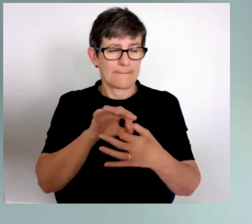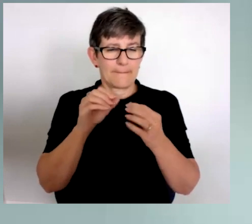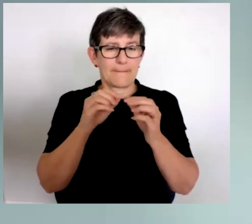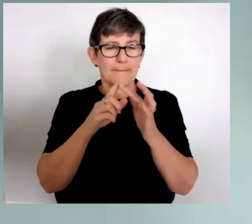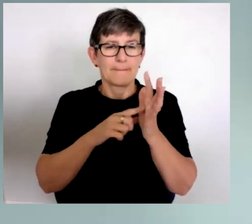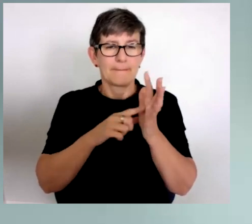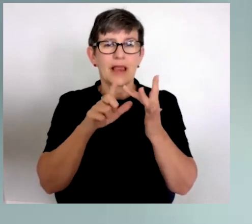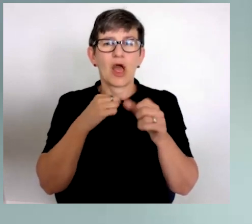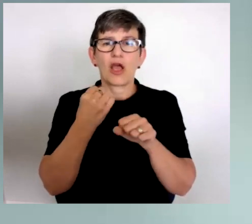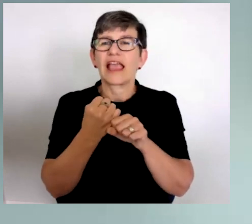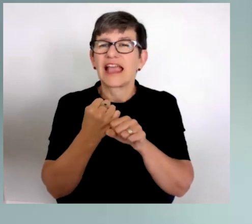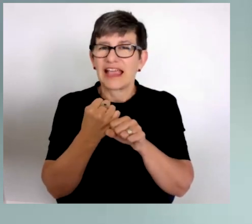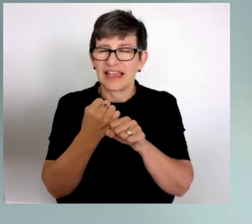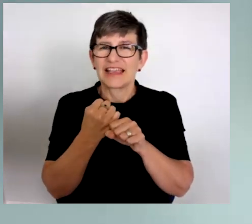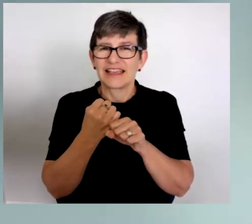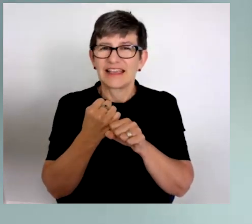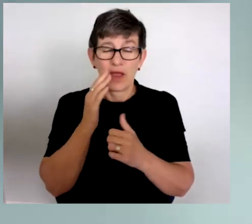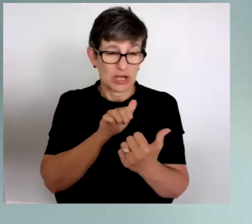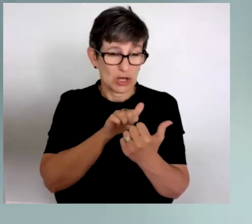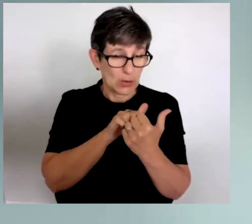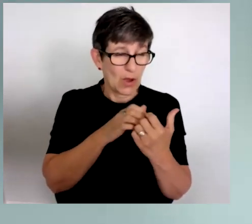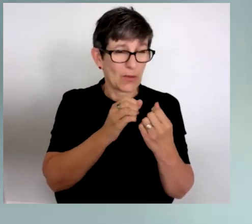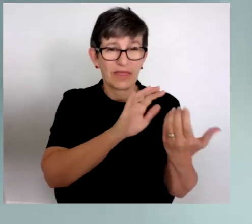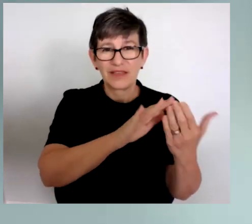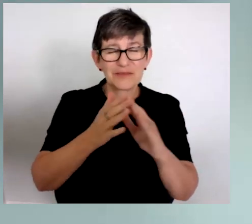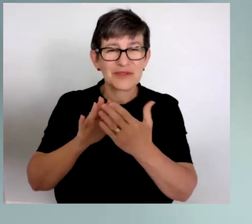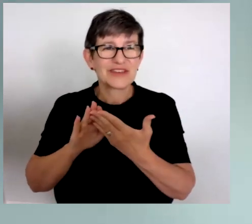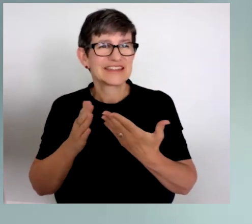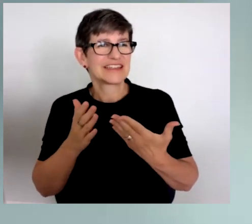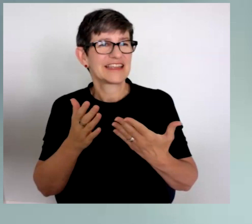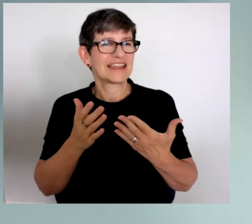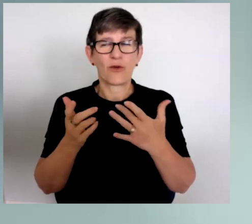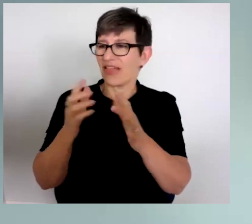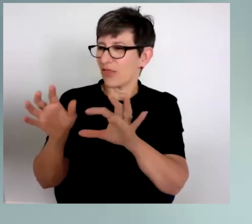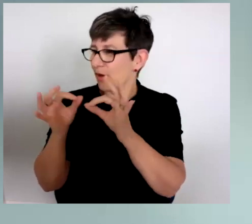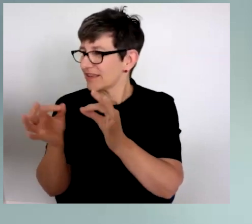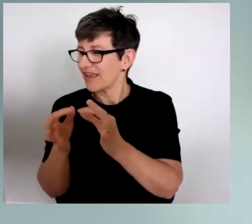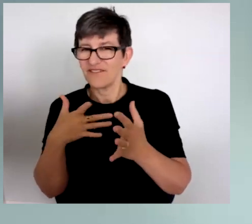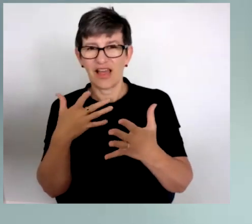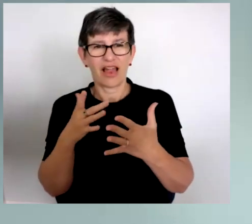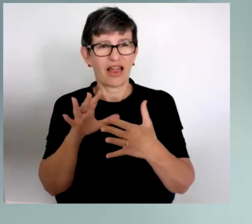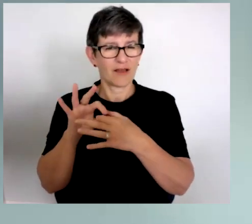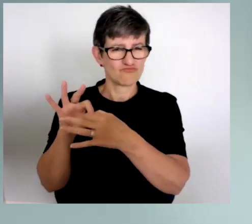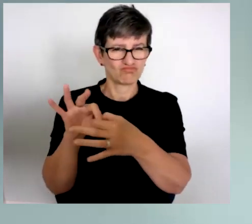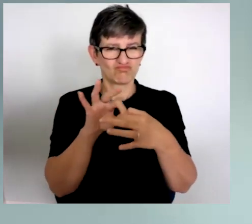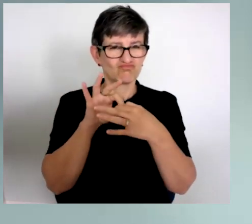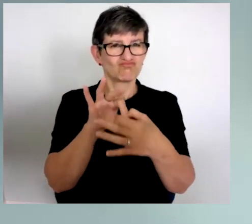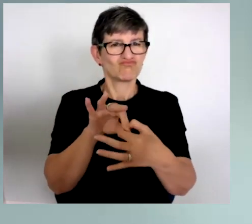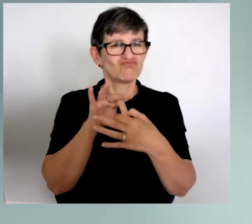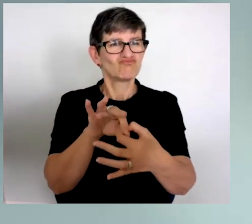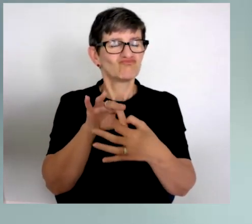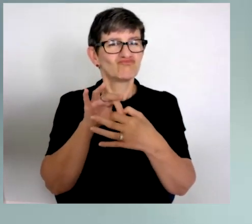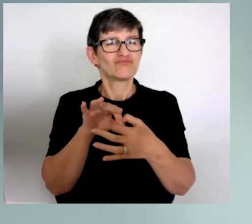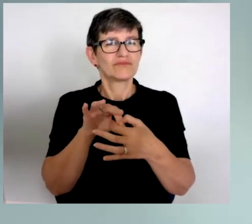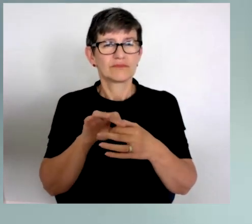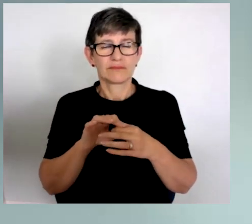there's a real sense of belonging when you can work with your community and with other organisations to advocate, you know, for